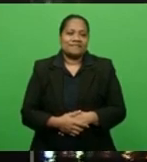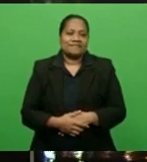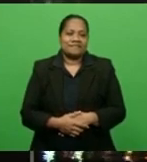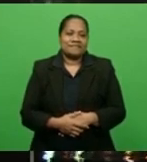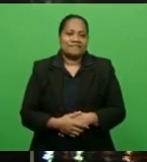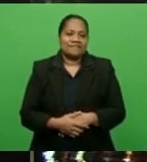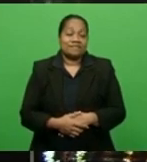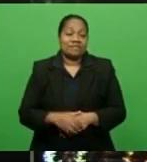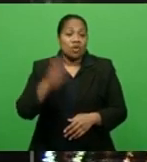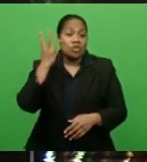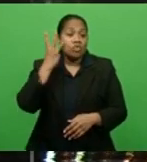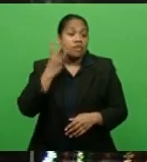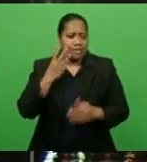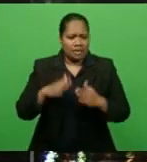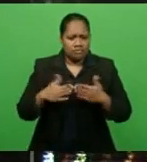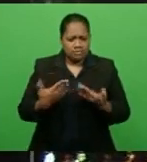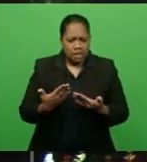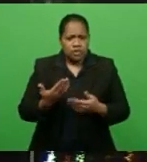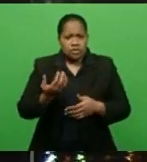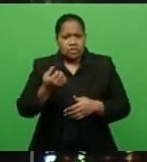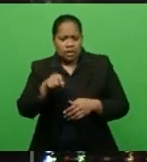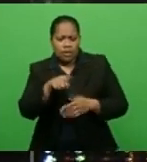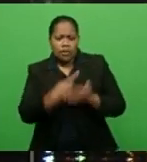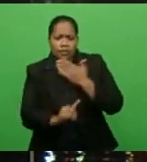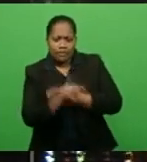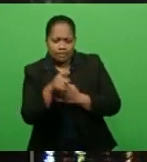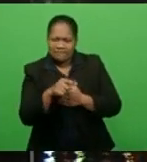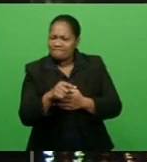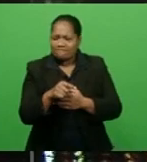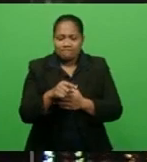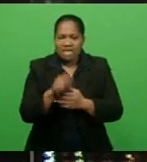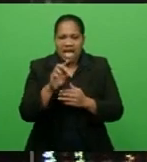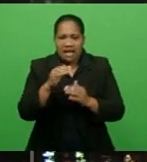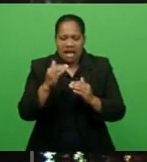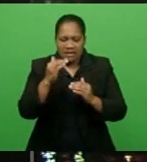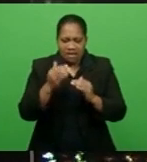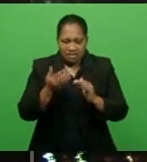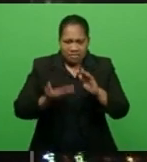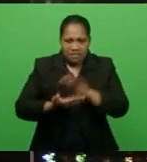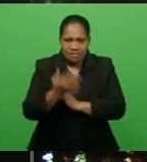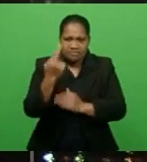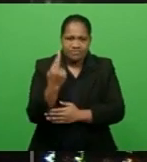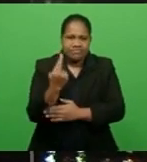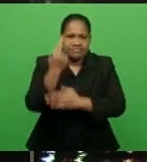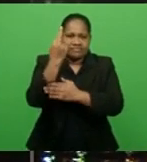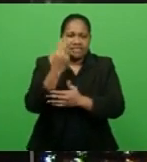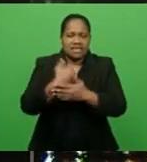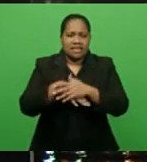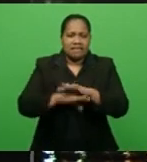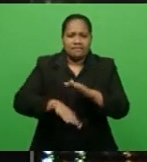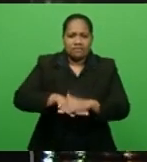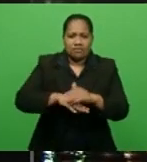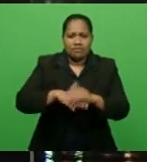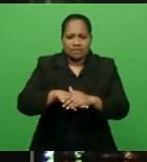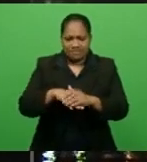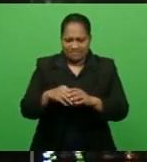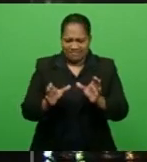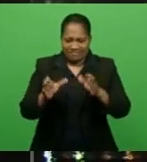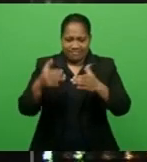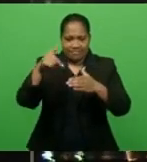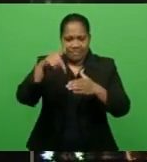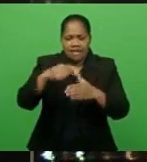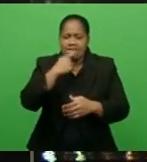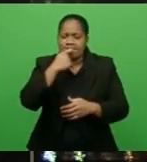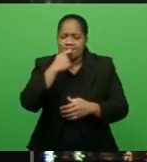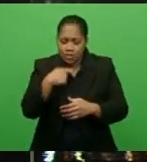Women are still significantly underrepresented in executive positions in the football industry, and the few who have made it this far